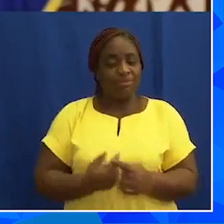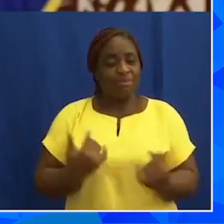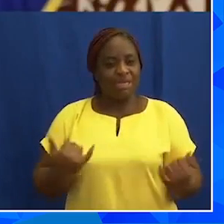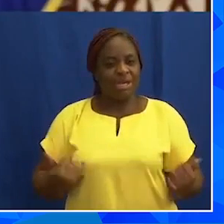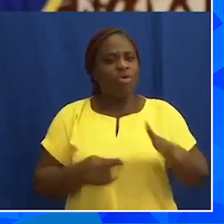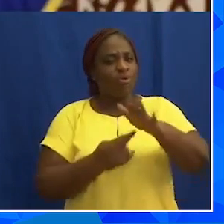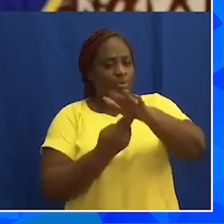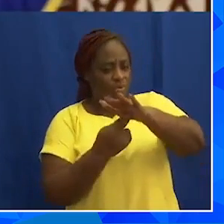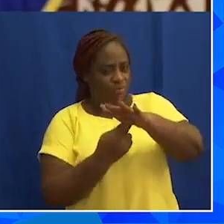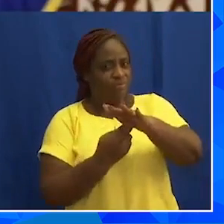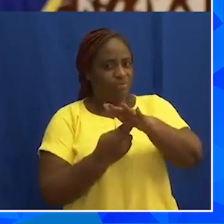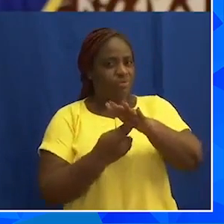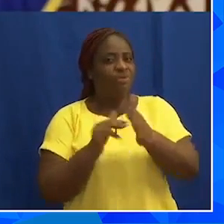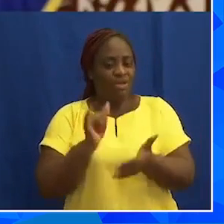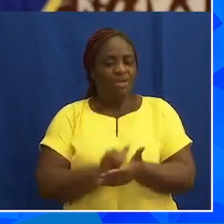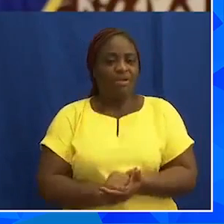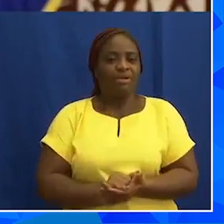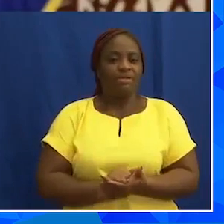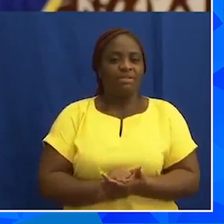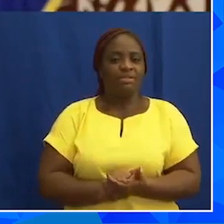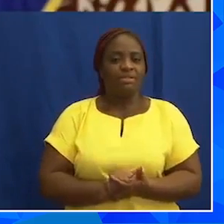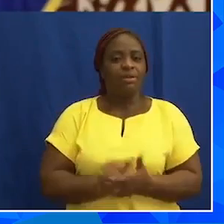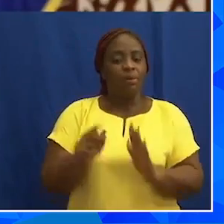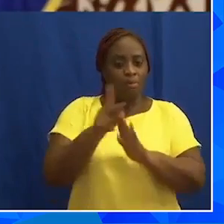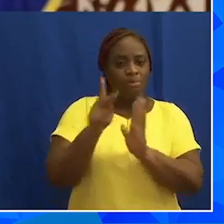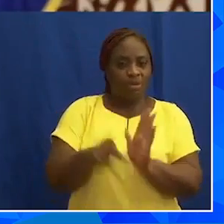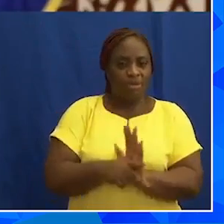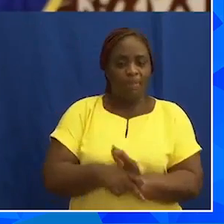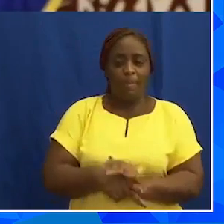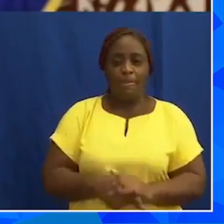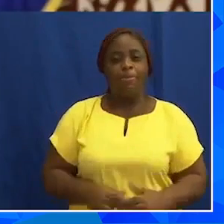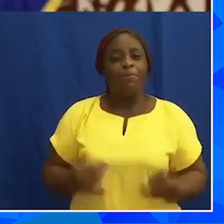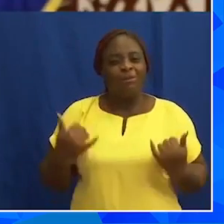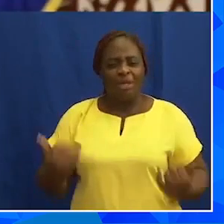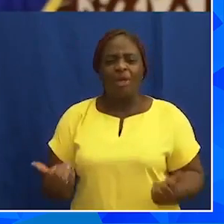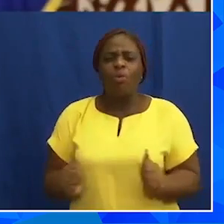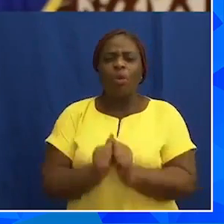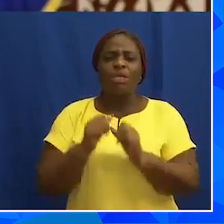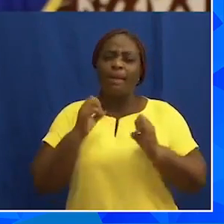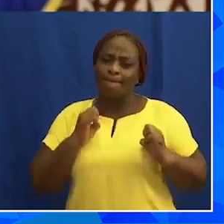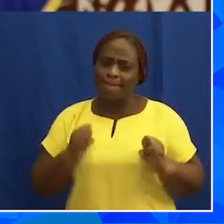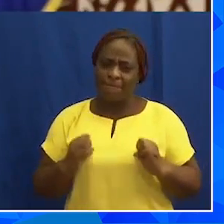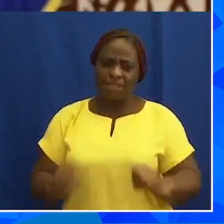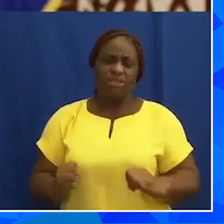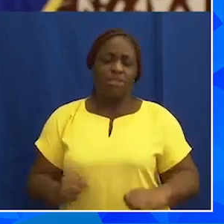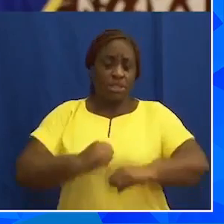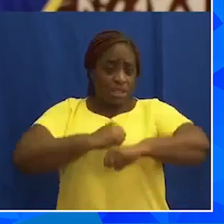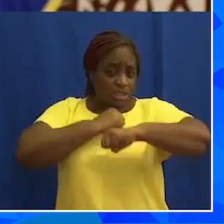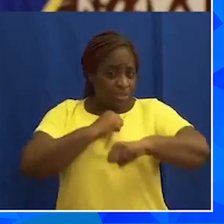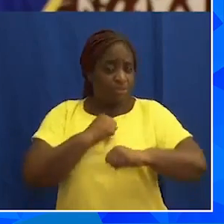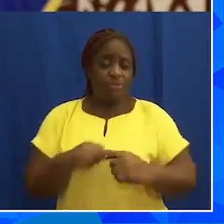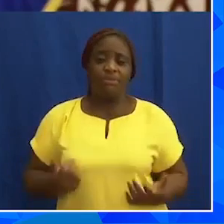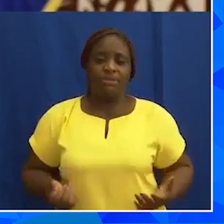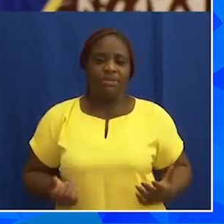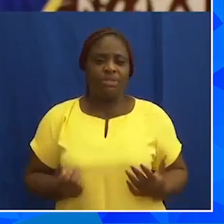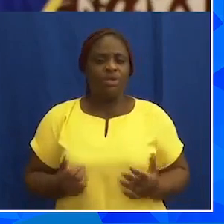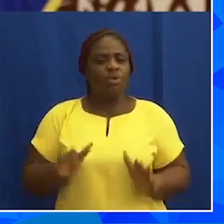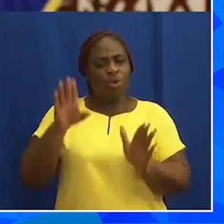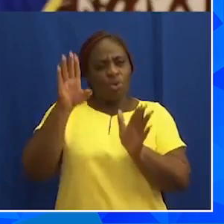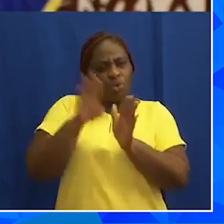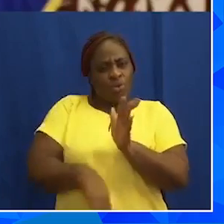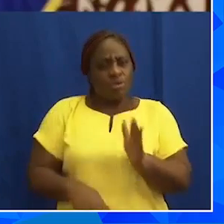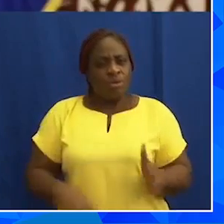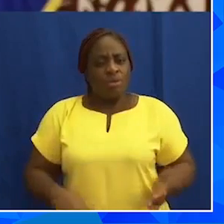review the situation. We must, as a matter of urgent national security, reduce our